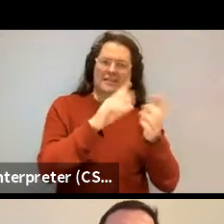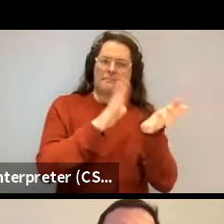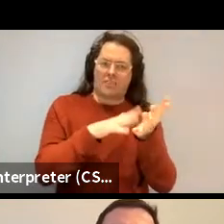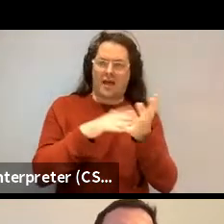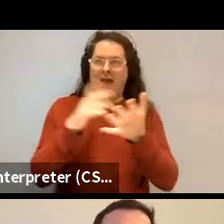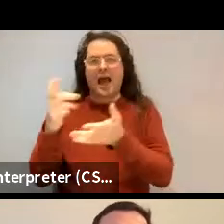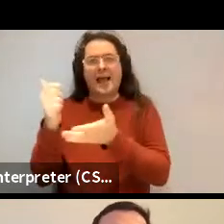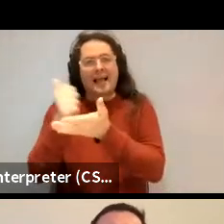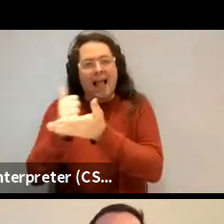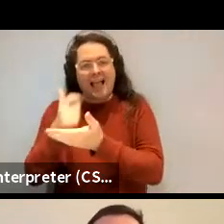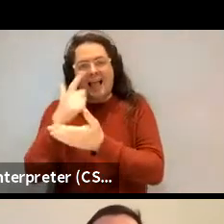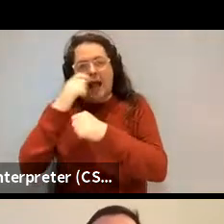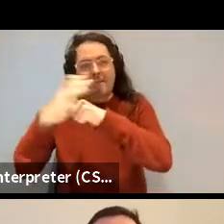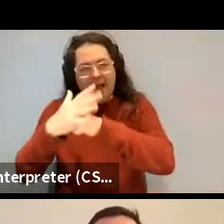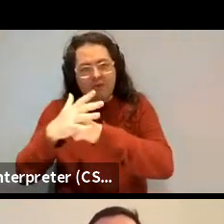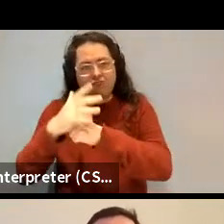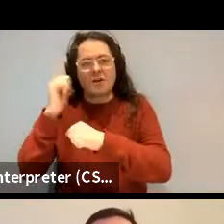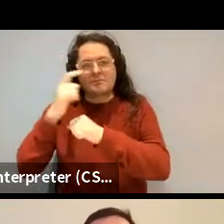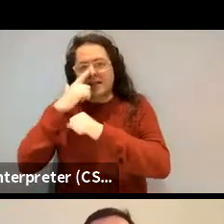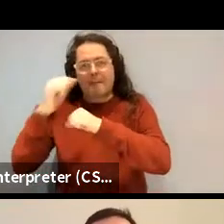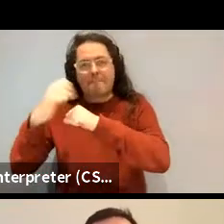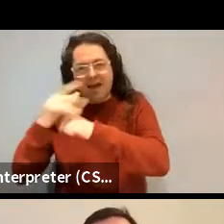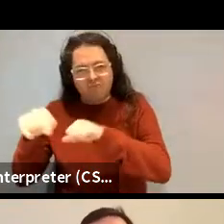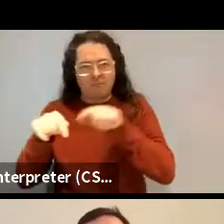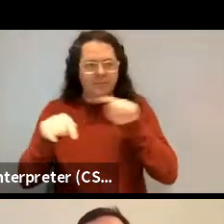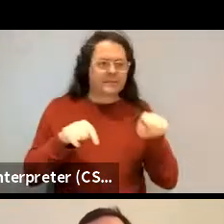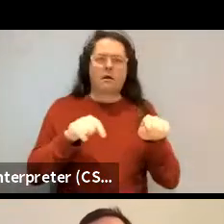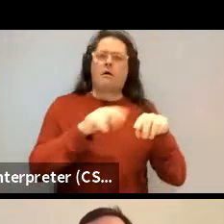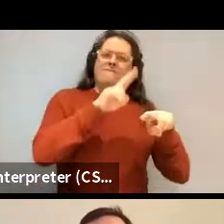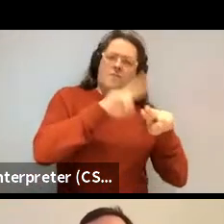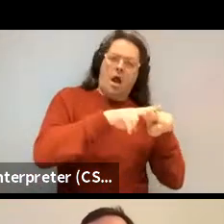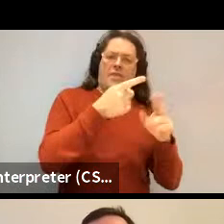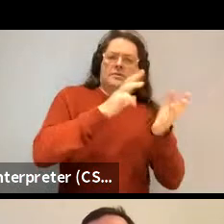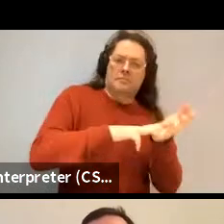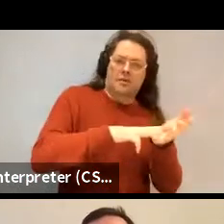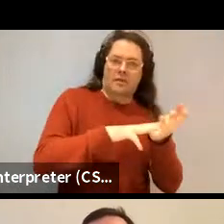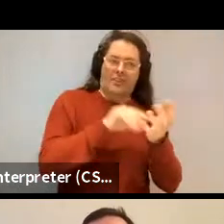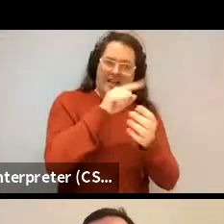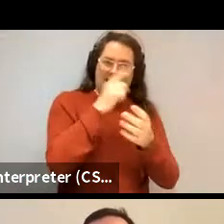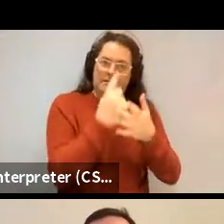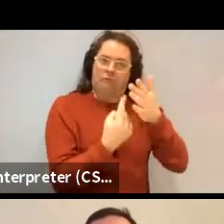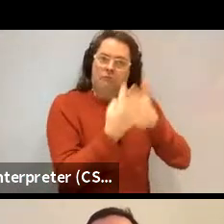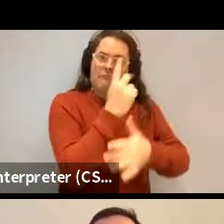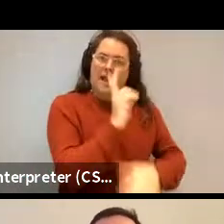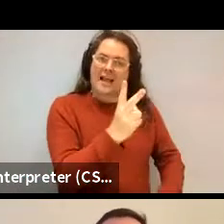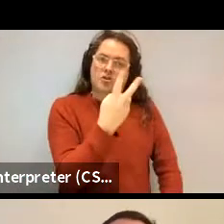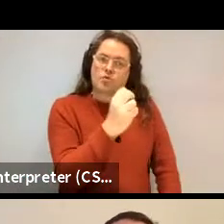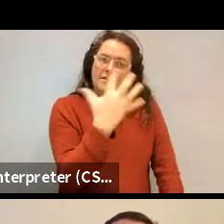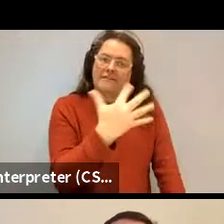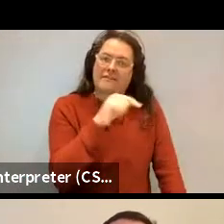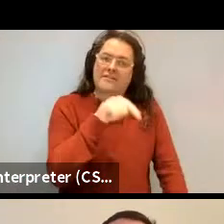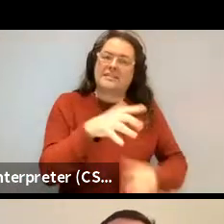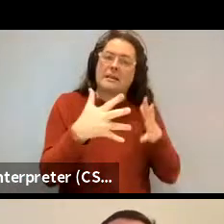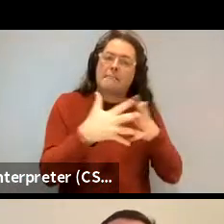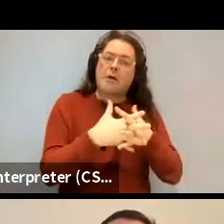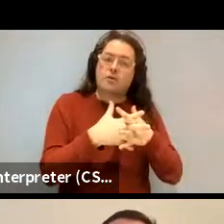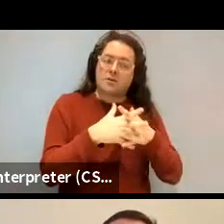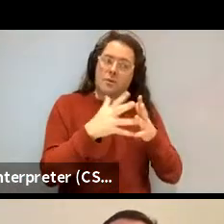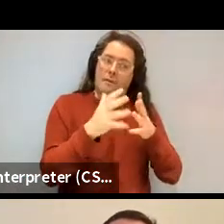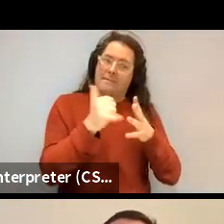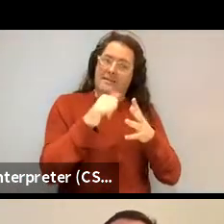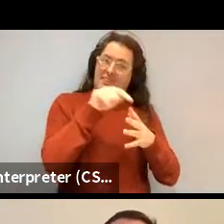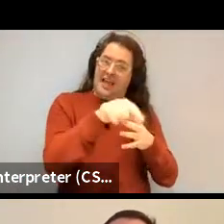be more, I don't know. It's just complete speculation, but it would be very interesting to look at. Yeah. Yeah. To see if there's a dialect or